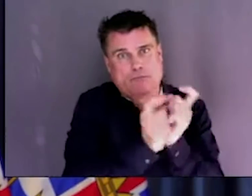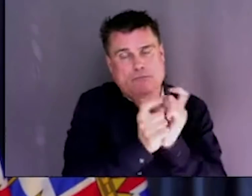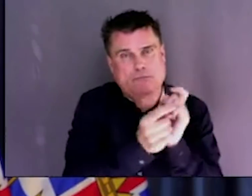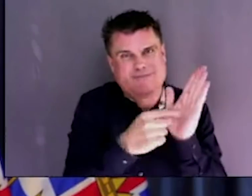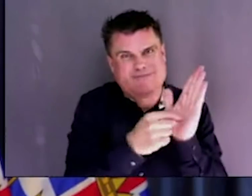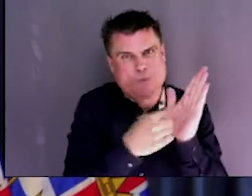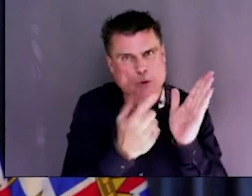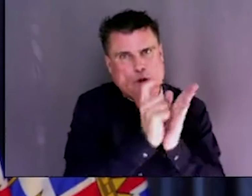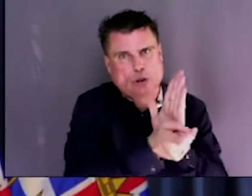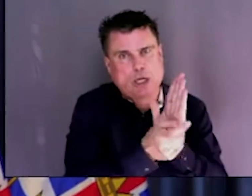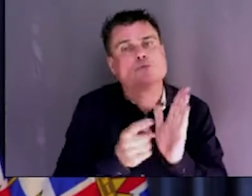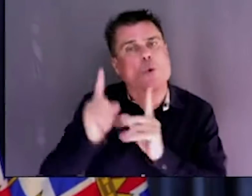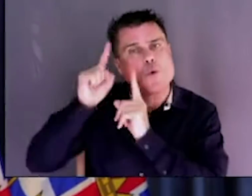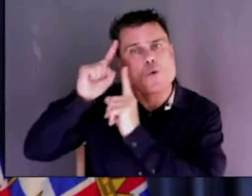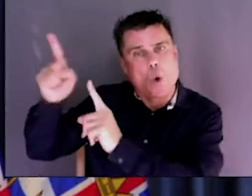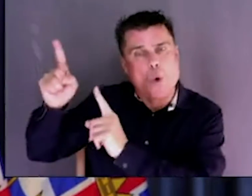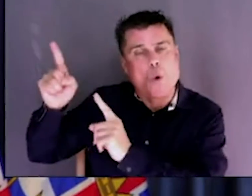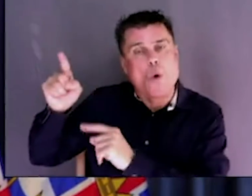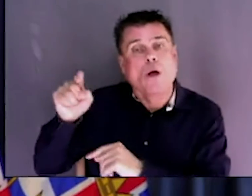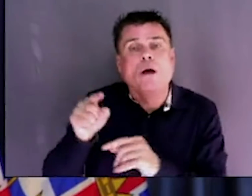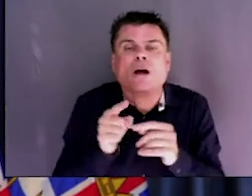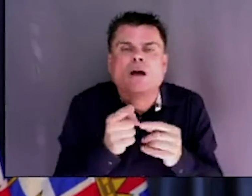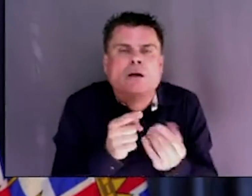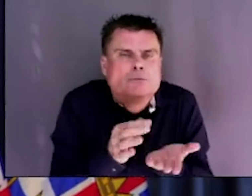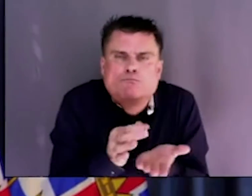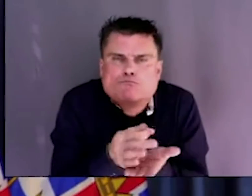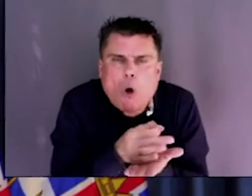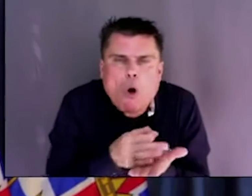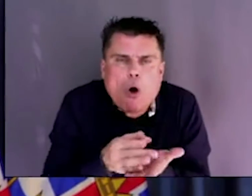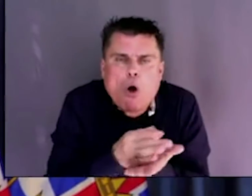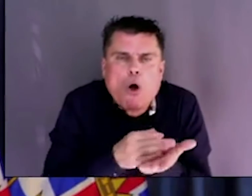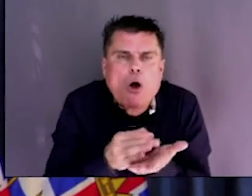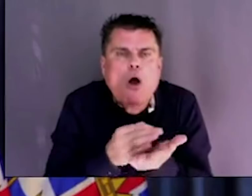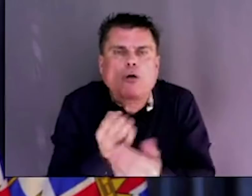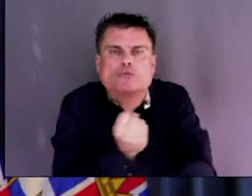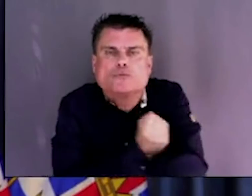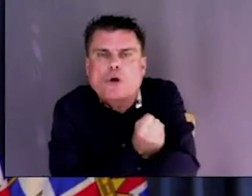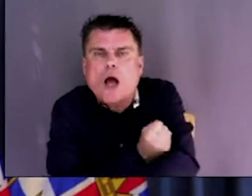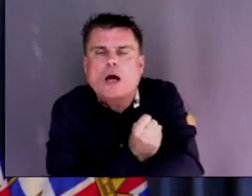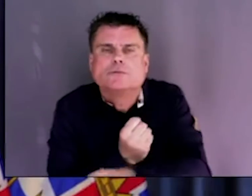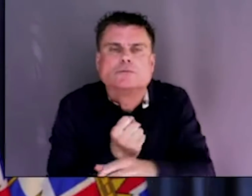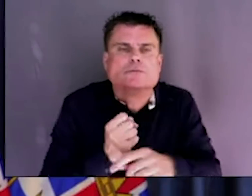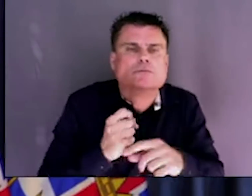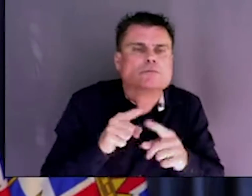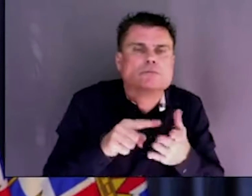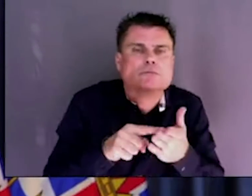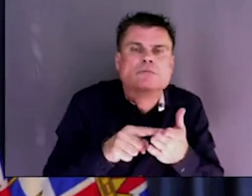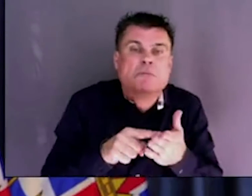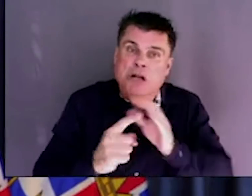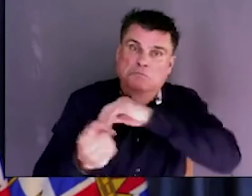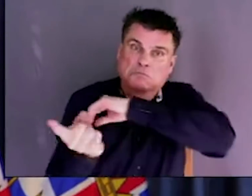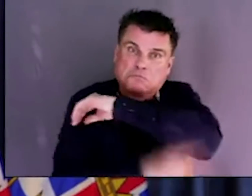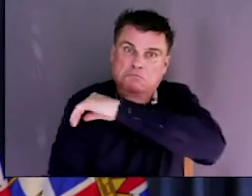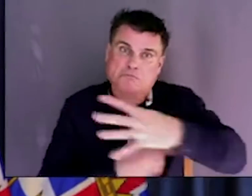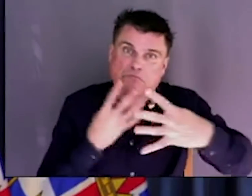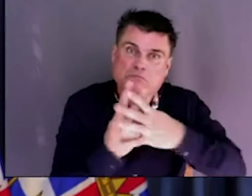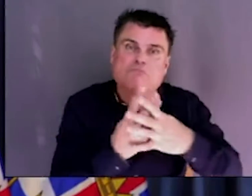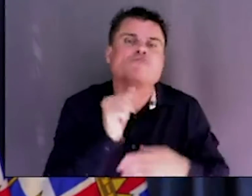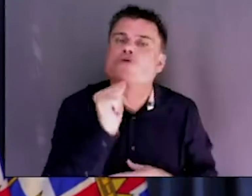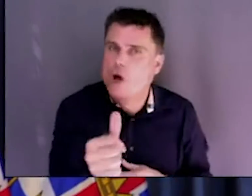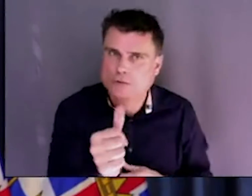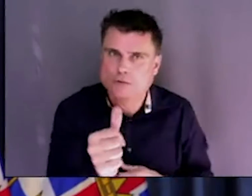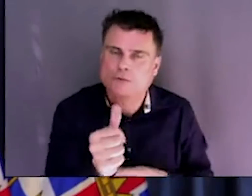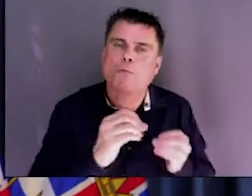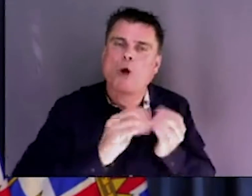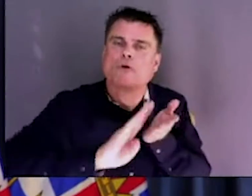conversations recently. I know Minister Farnworth and Minister Eby talked to their opposite numbers about why we believe this is important, not